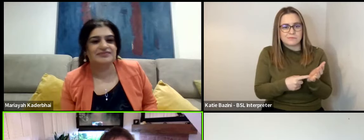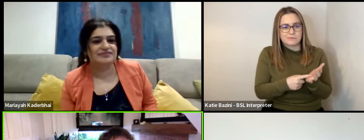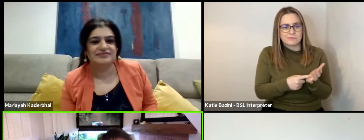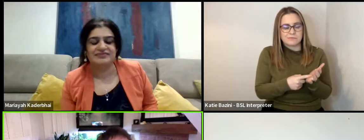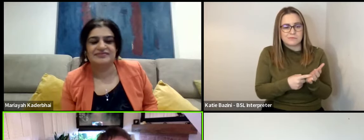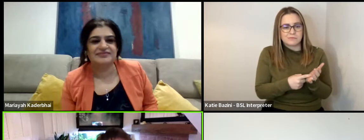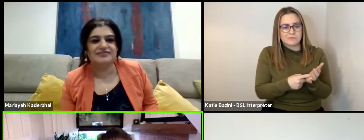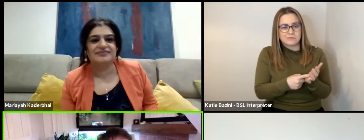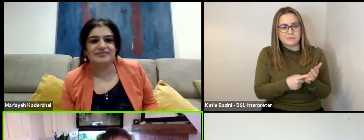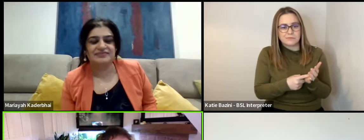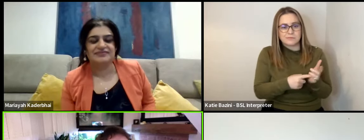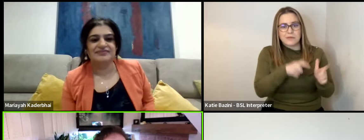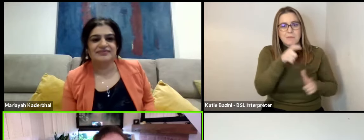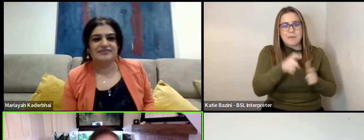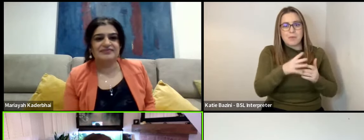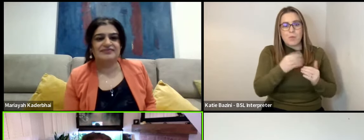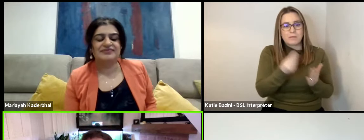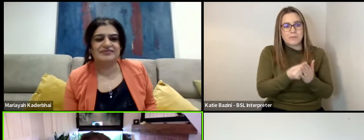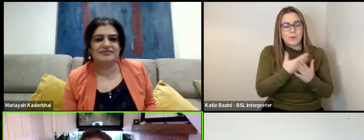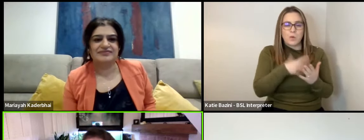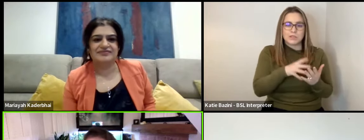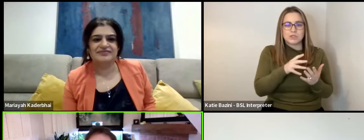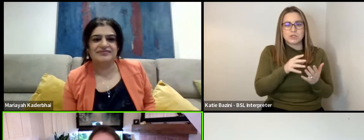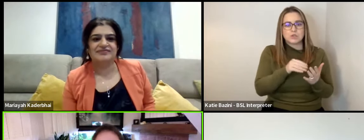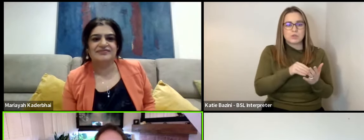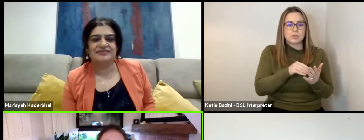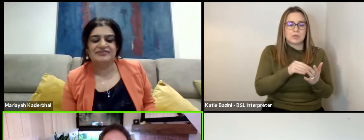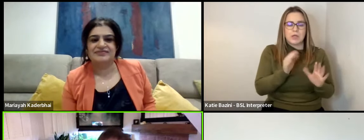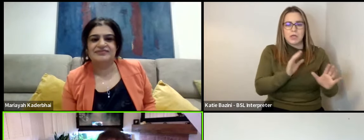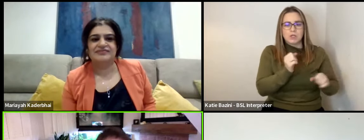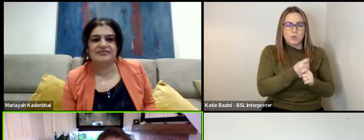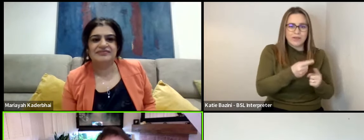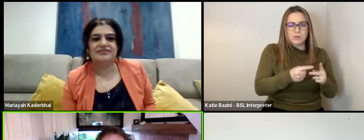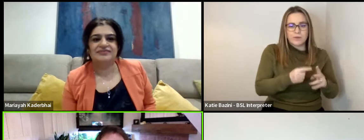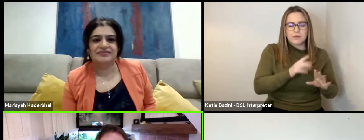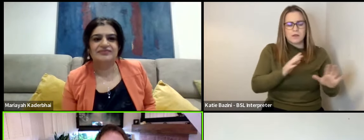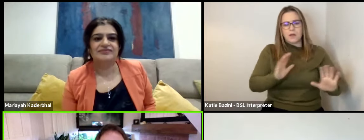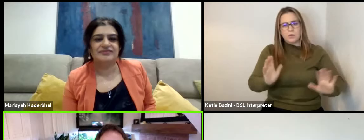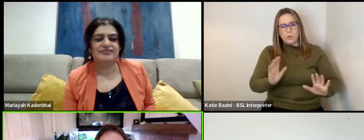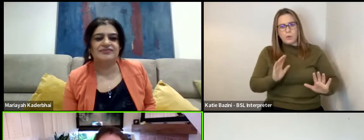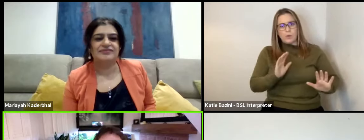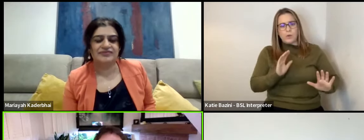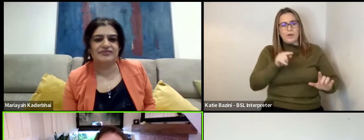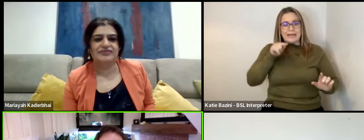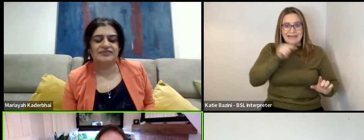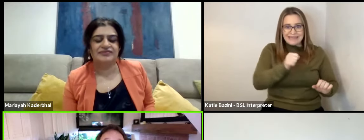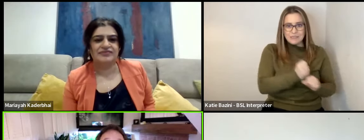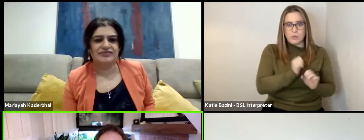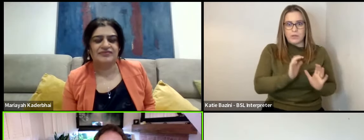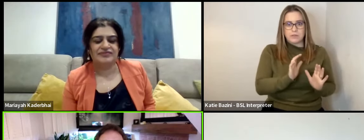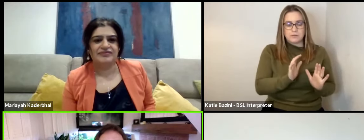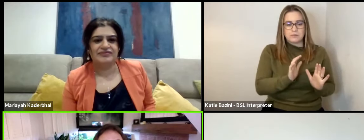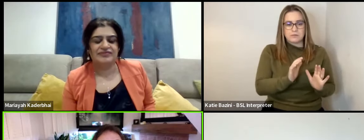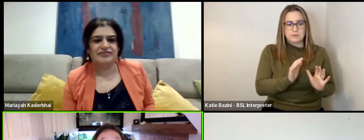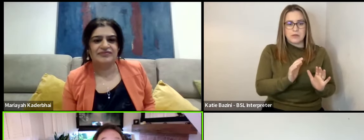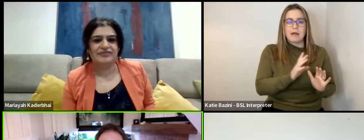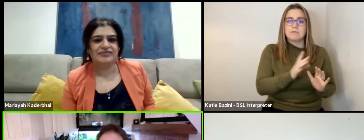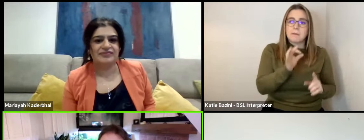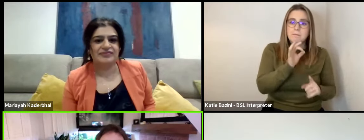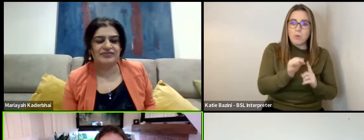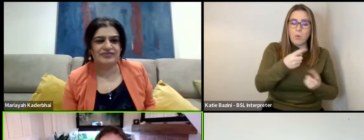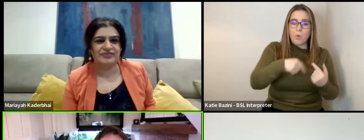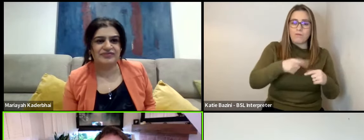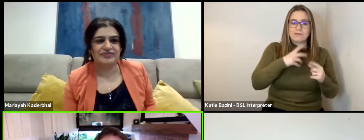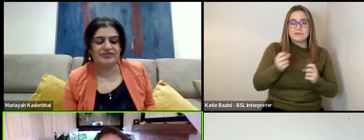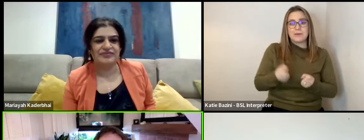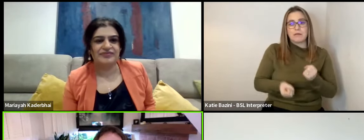you know, people with money wanted to come in and go, well, maybe we should have. it's like, no, no, no, no, this is who's doing it. We need, you know, at some point, we all need